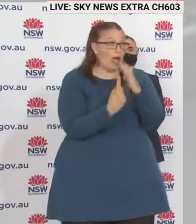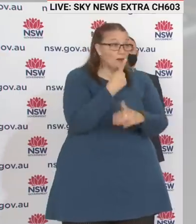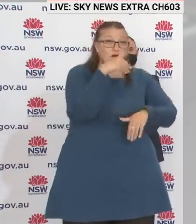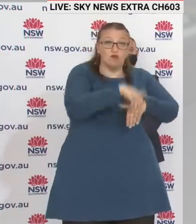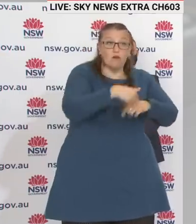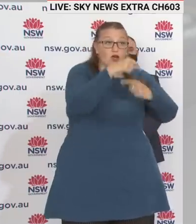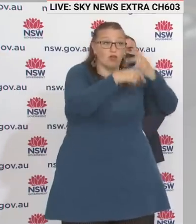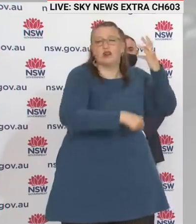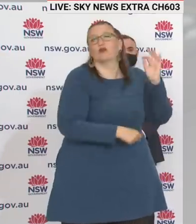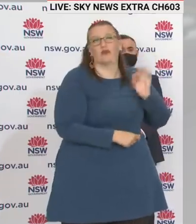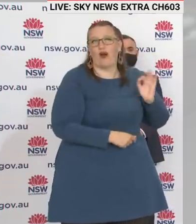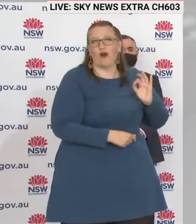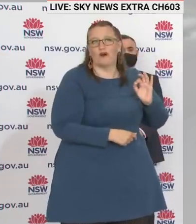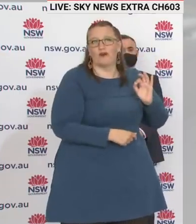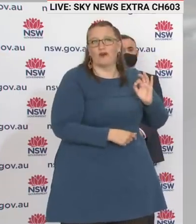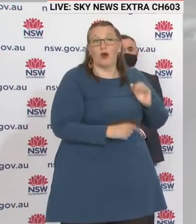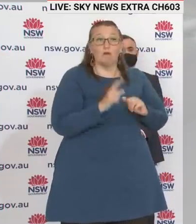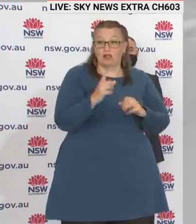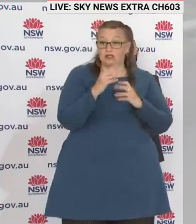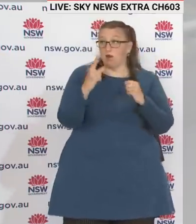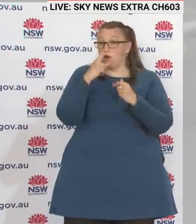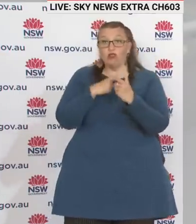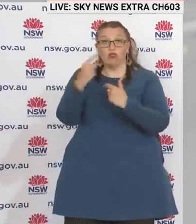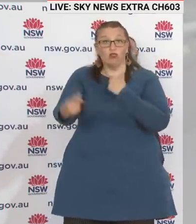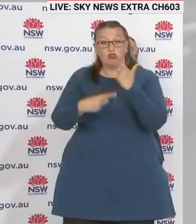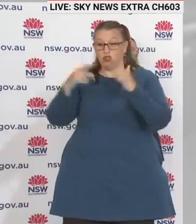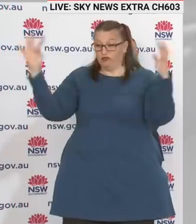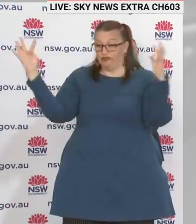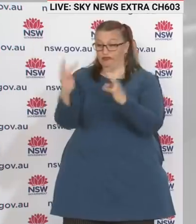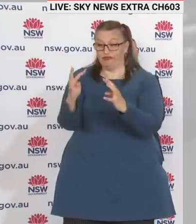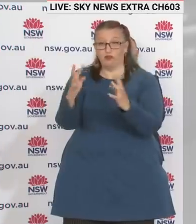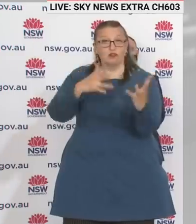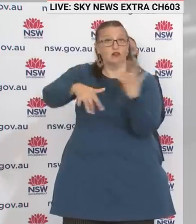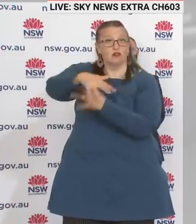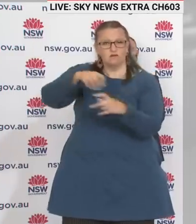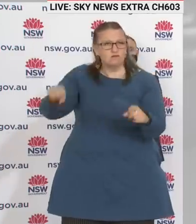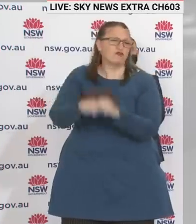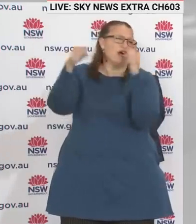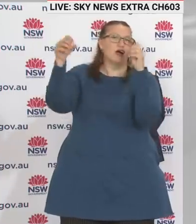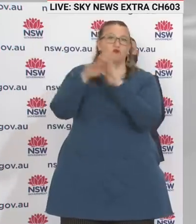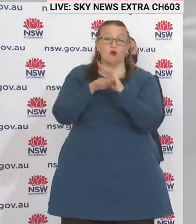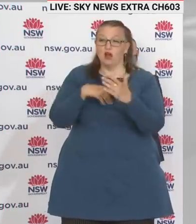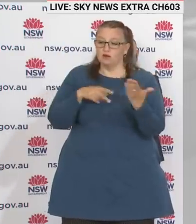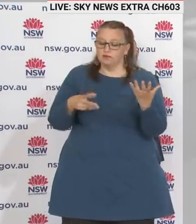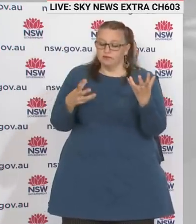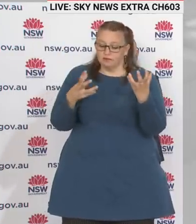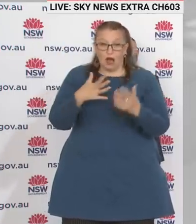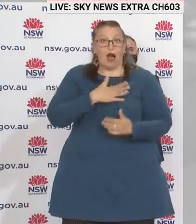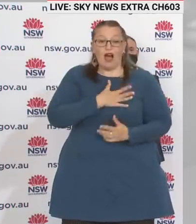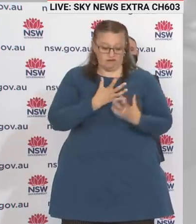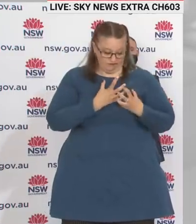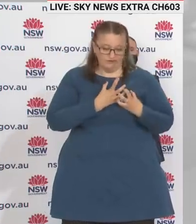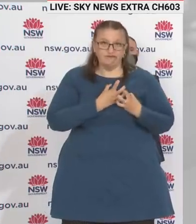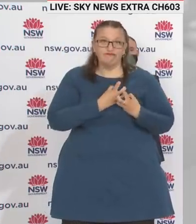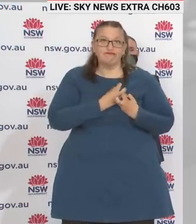some communities, you know, when there are illegal gatherings, when people flagrantly disrespect the rules,